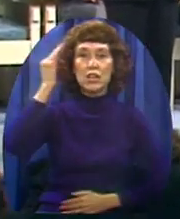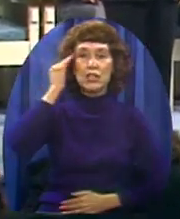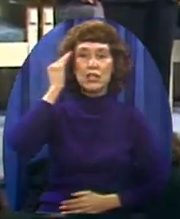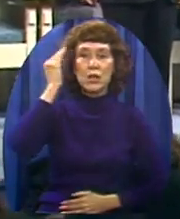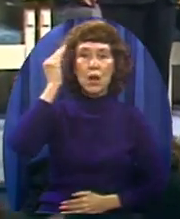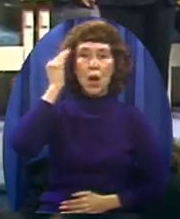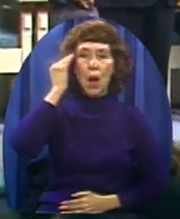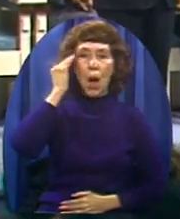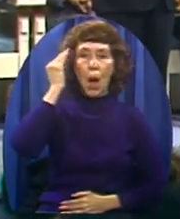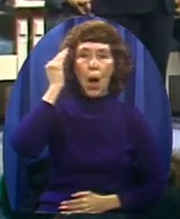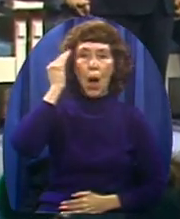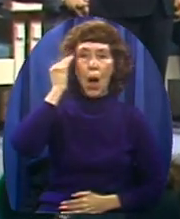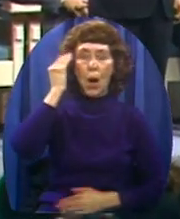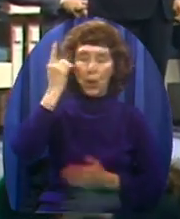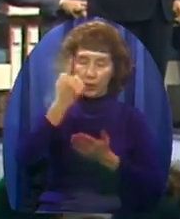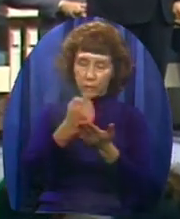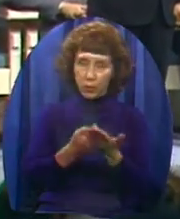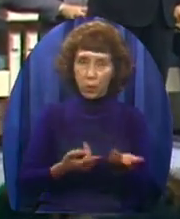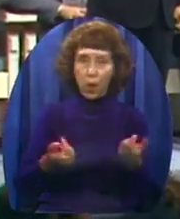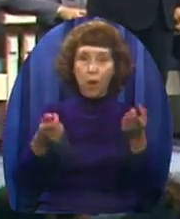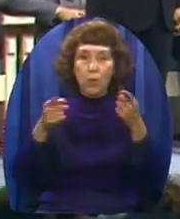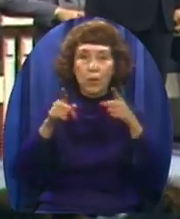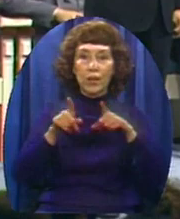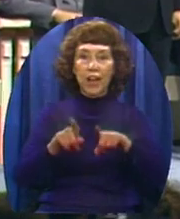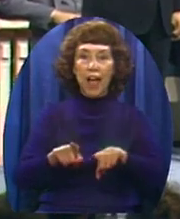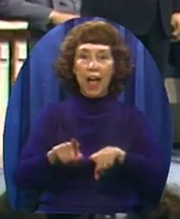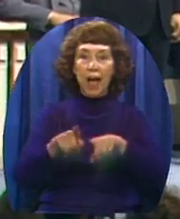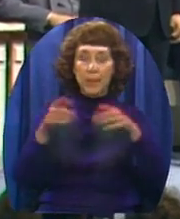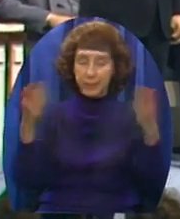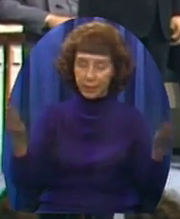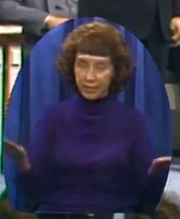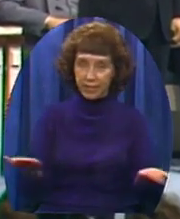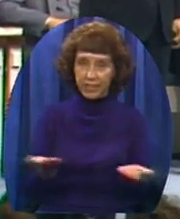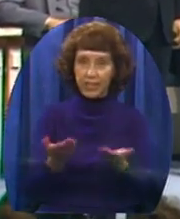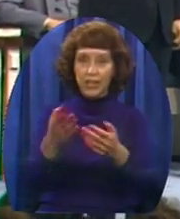Knowing his destiny